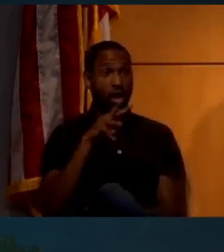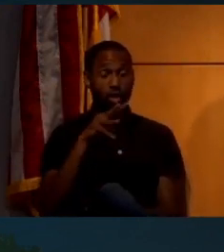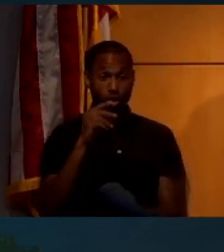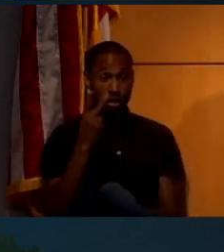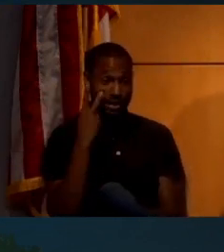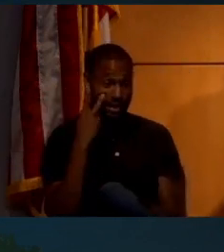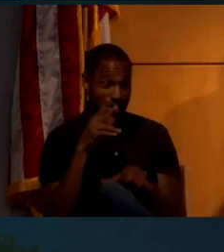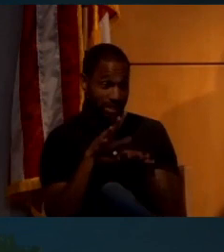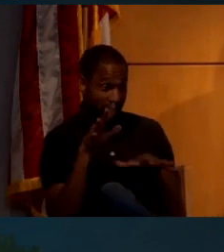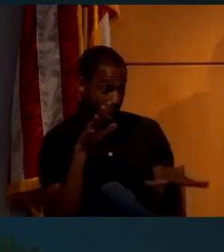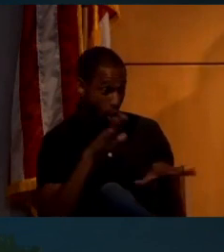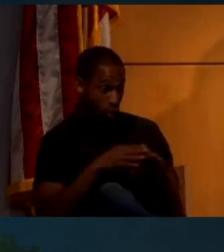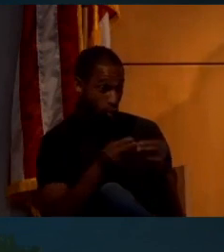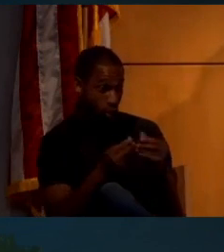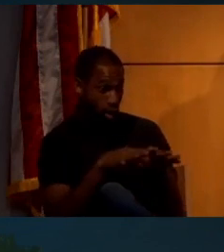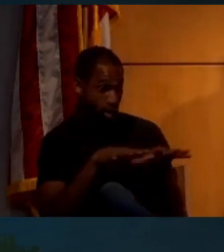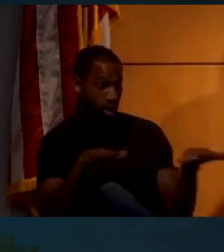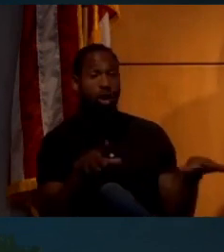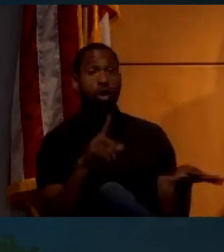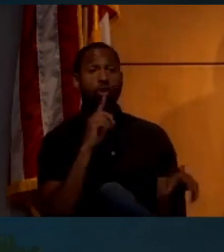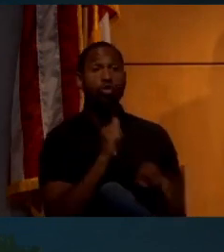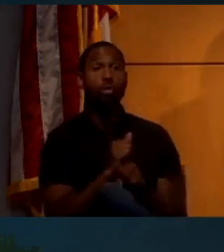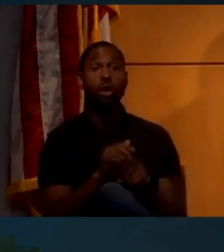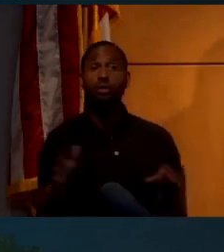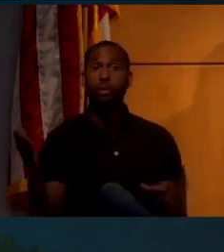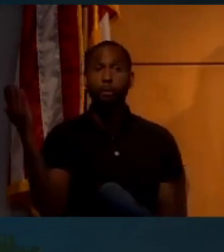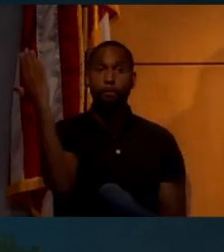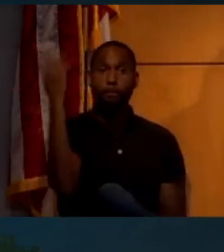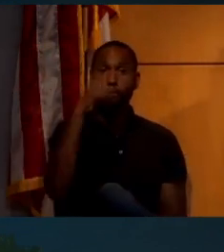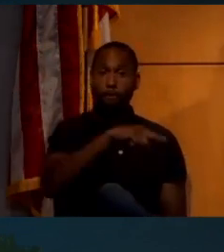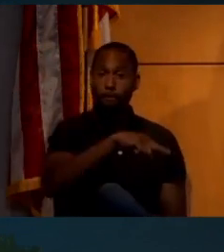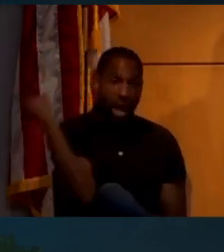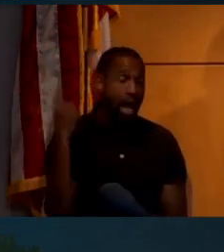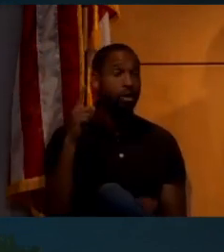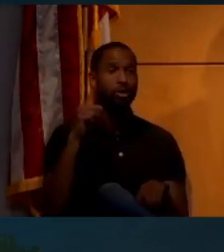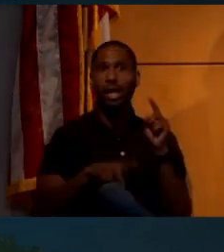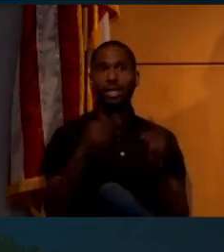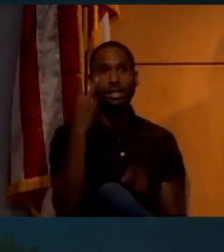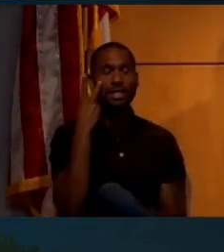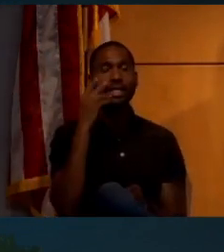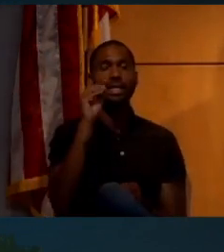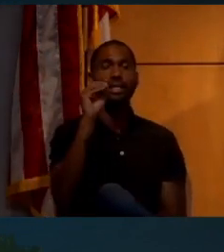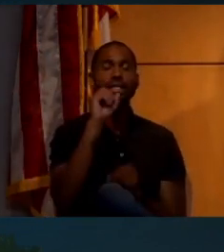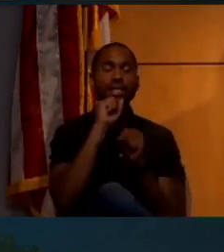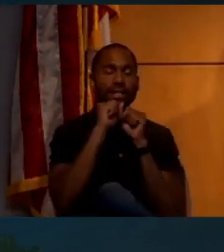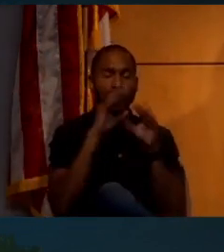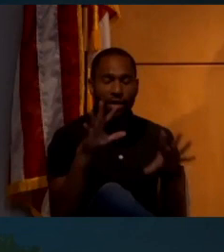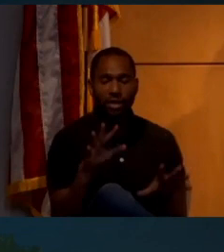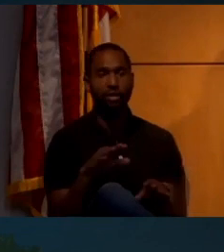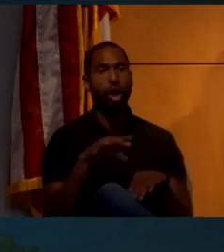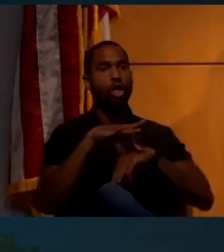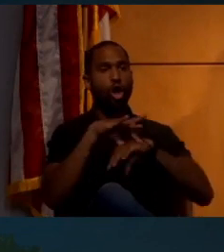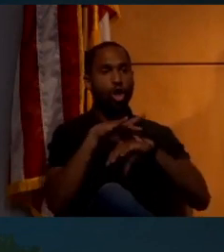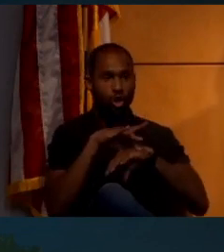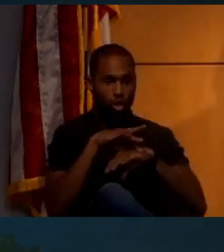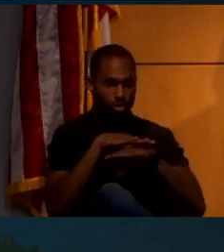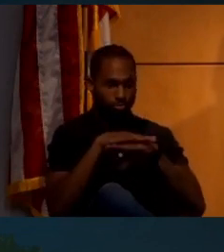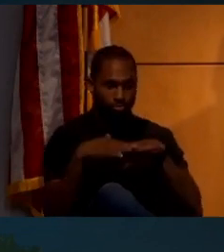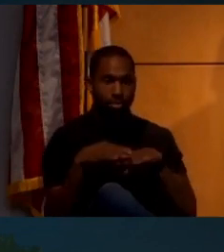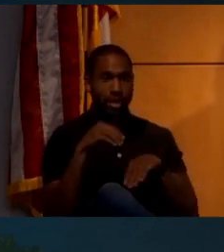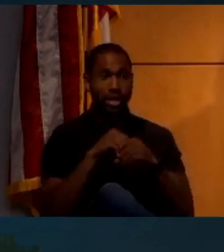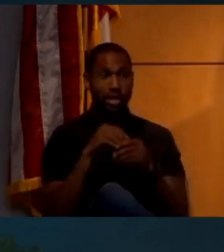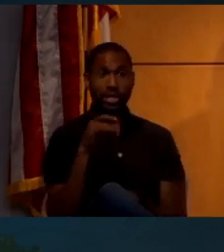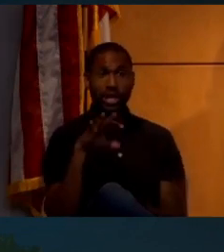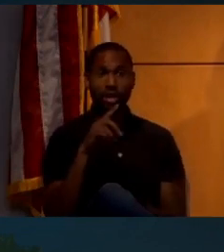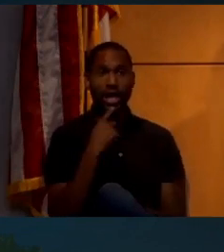you can see the module shadow on the ground, absolutely black. You see zero of the lunar landscape inside that shadow. Oh, and